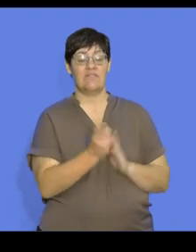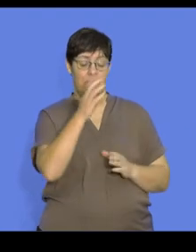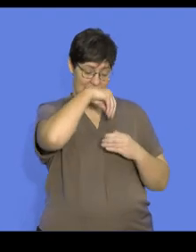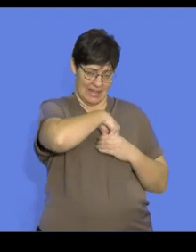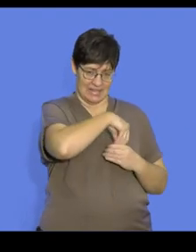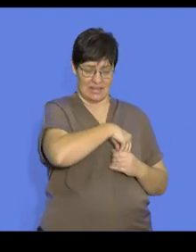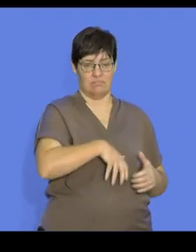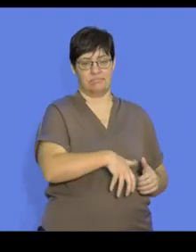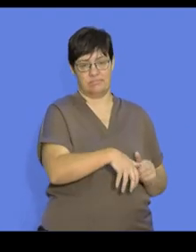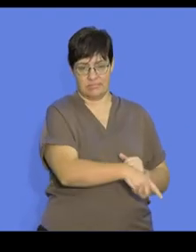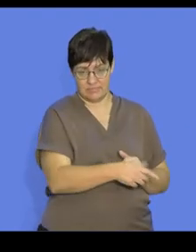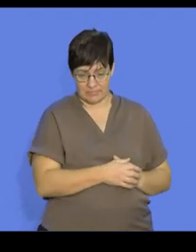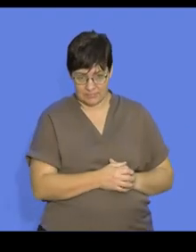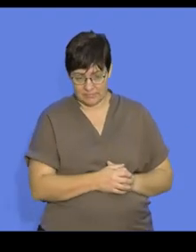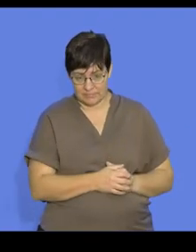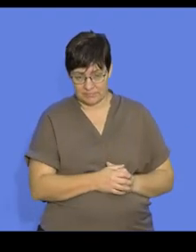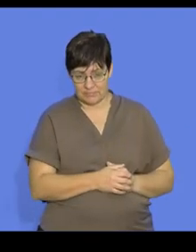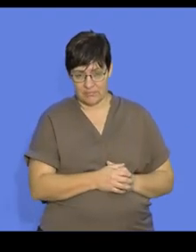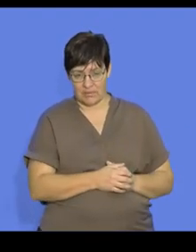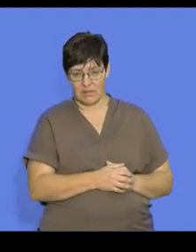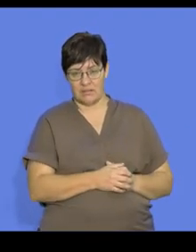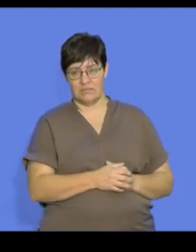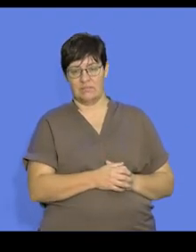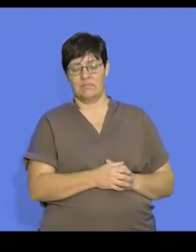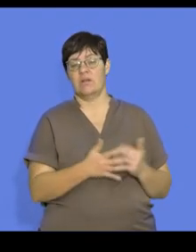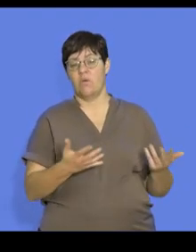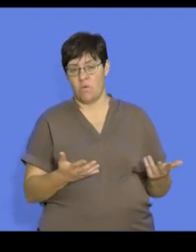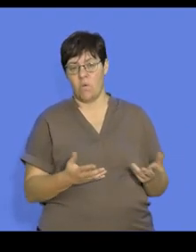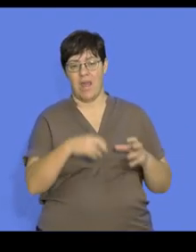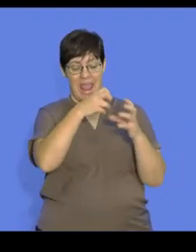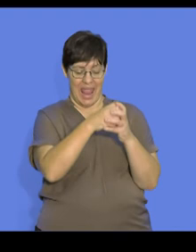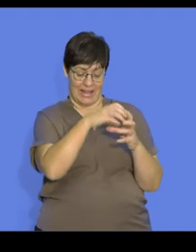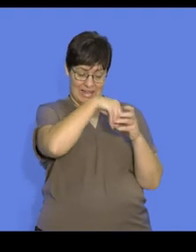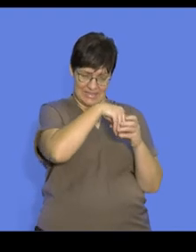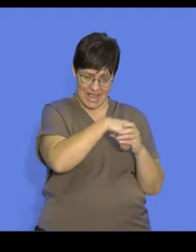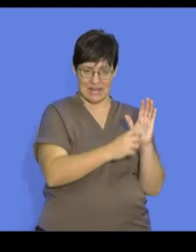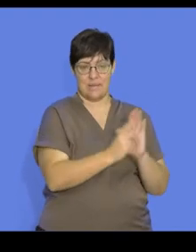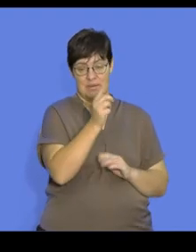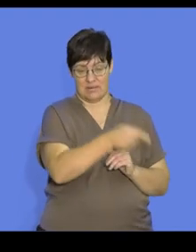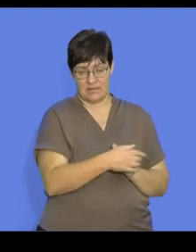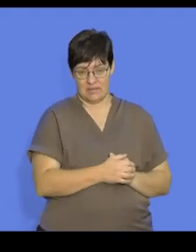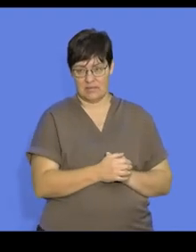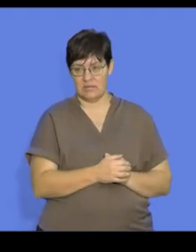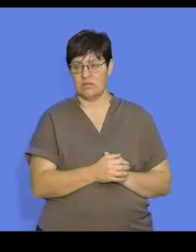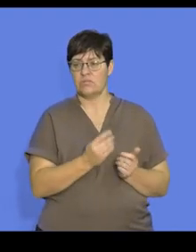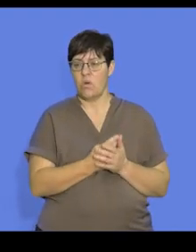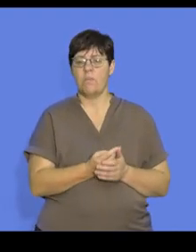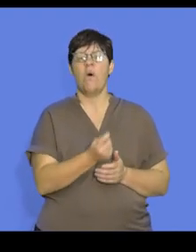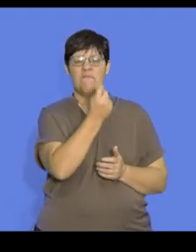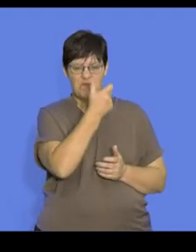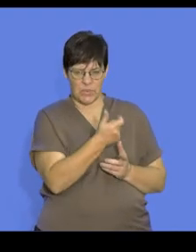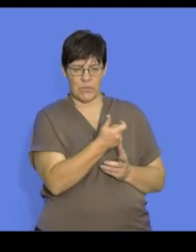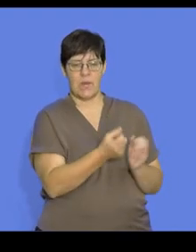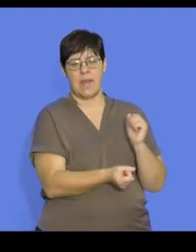happens during the development of the young internally or in the egg. So generally, fewer offsprings are